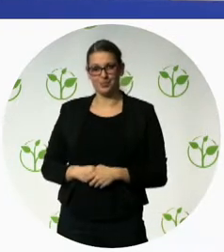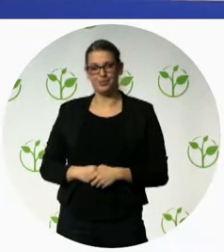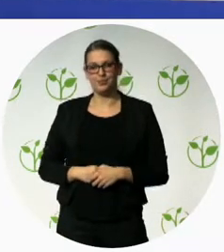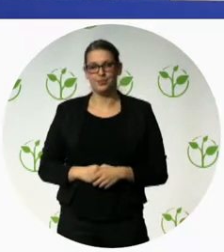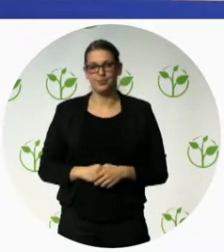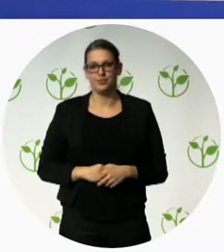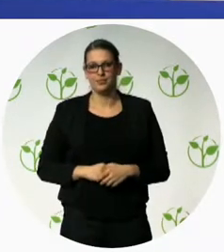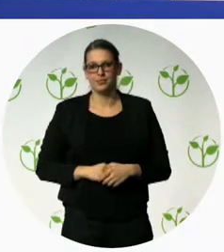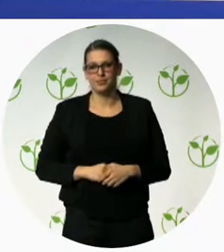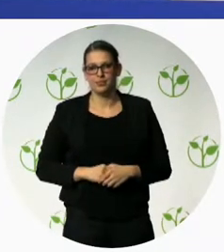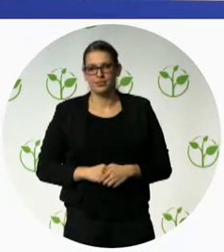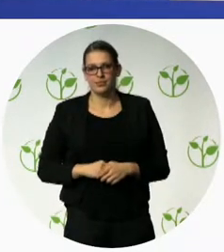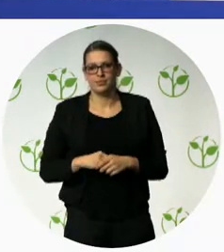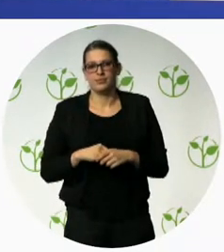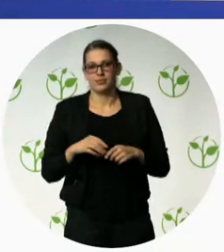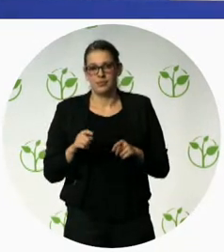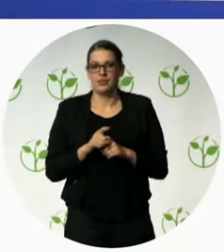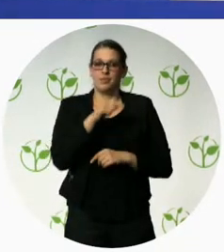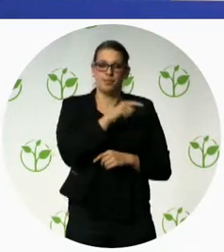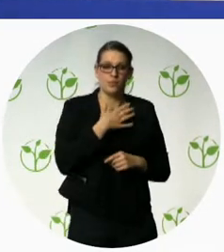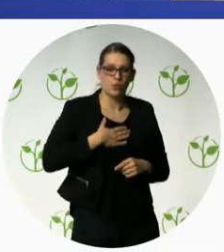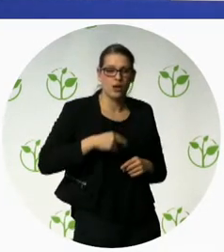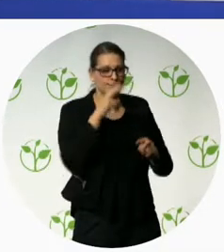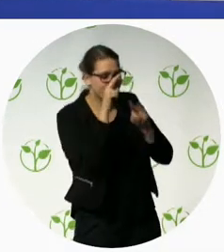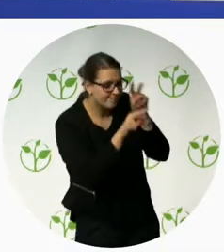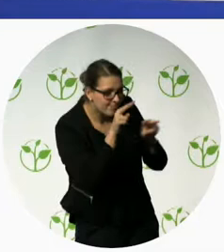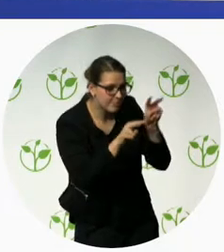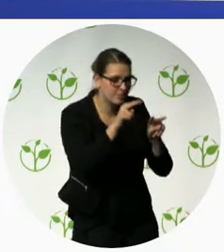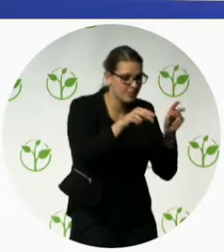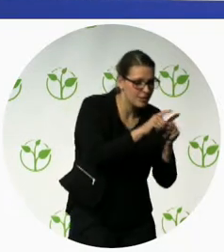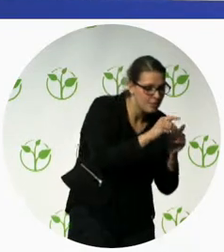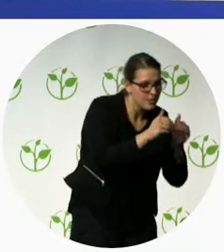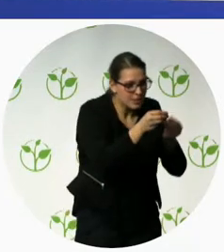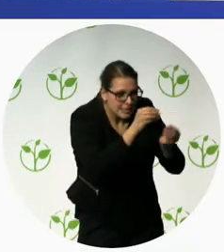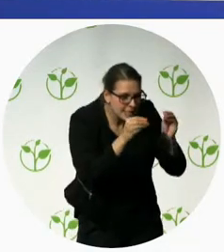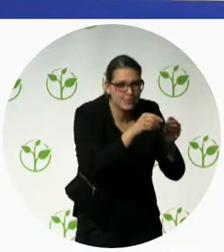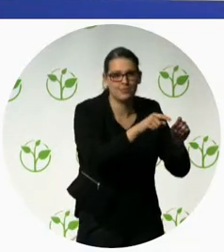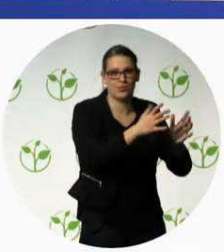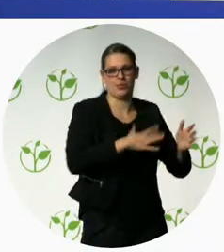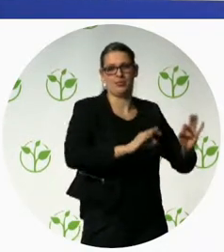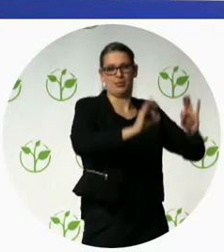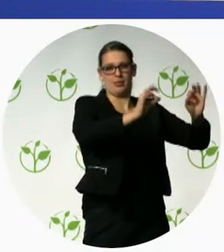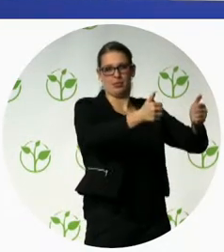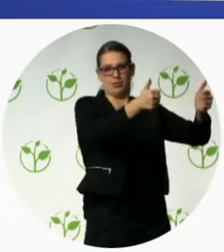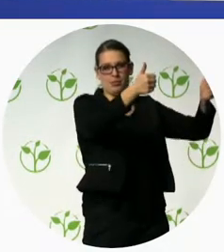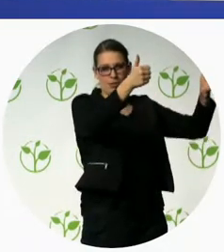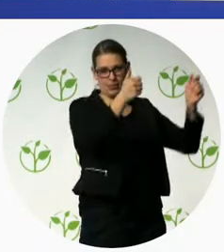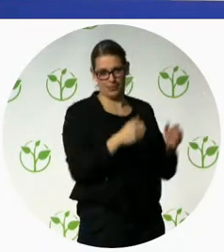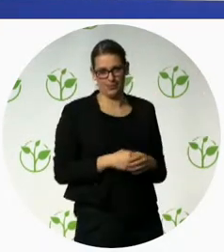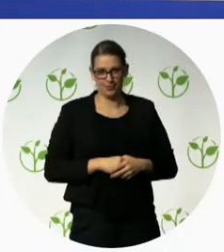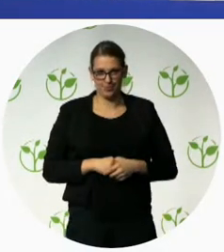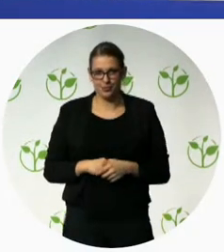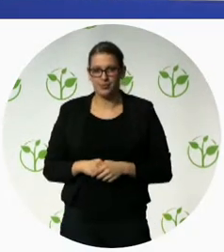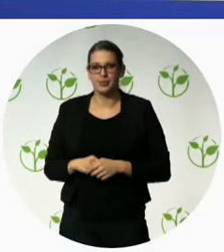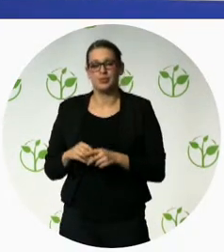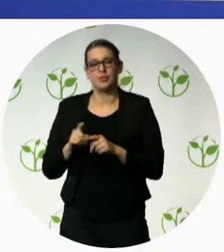able to leave a country with a system in place but obviously this can be done only if there is a